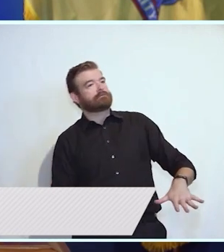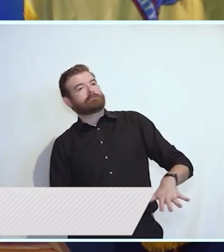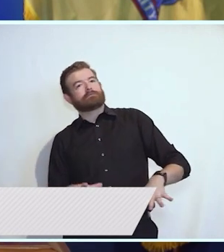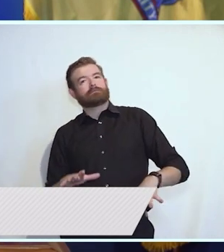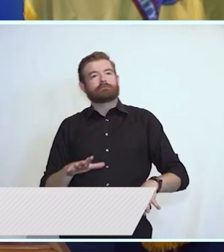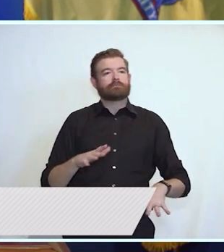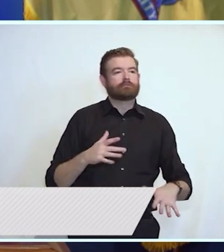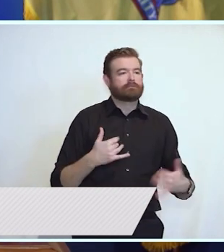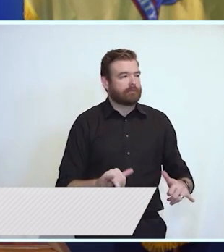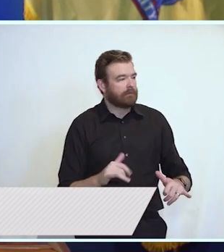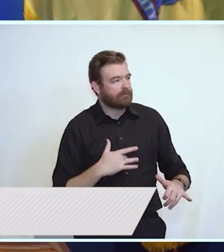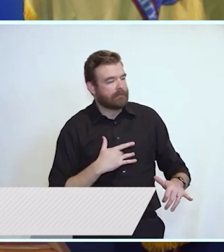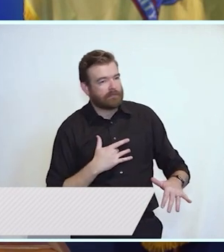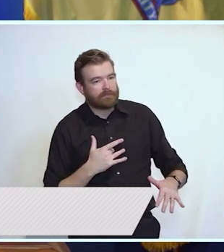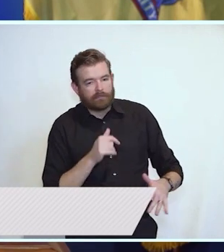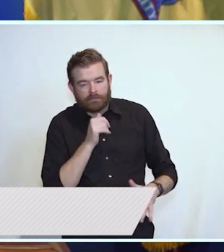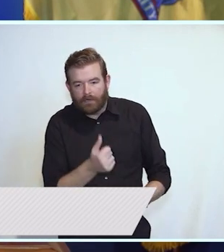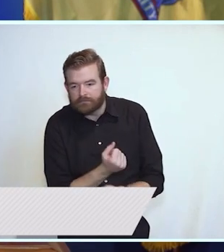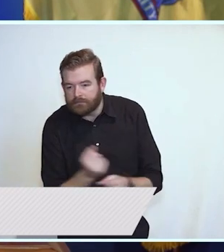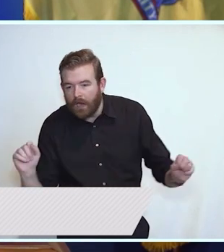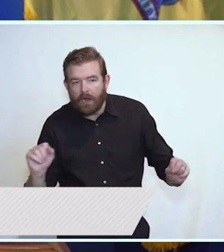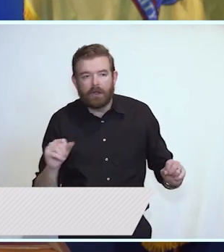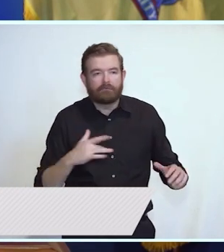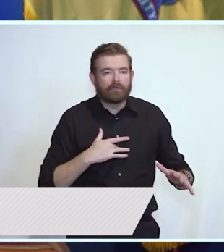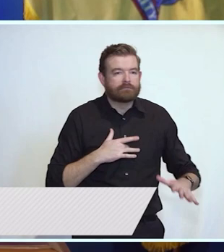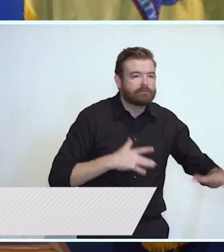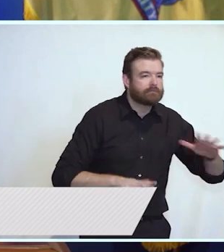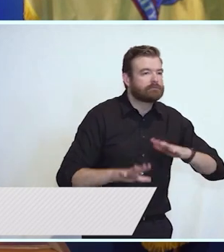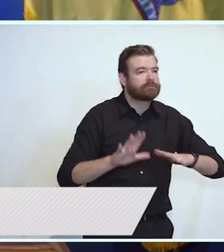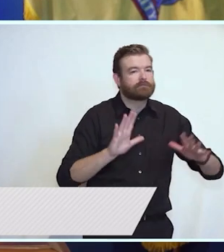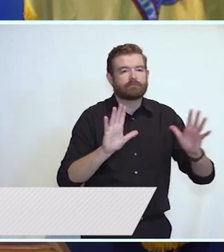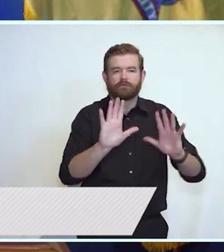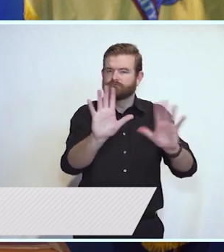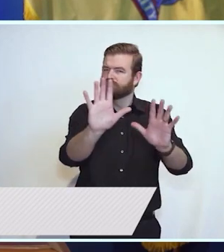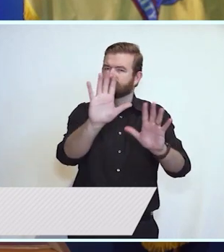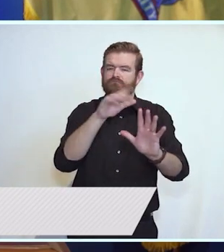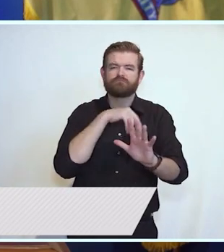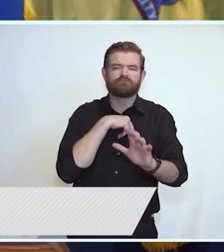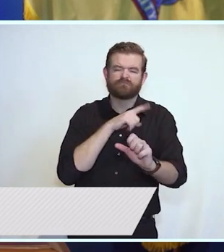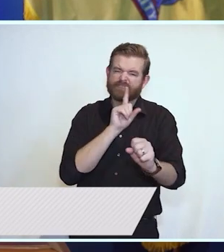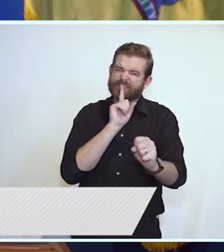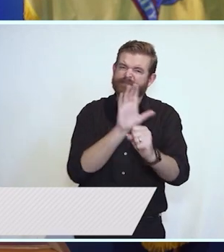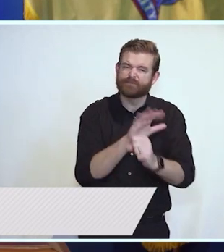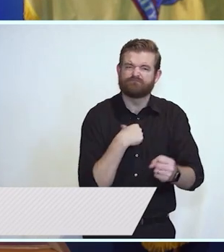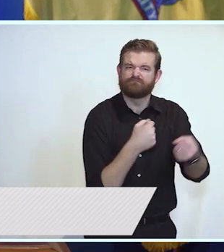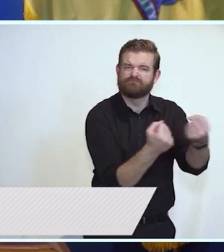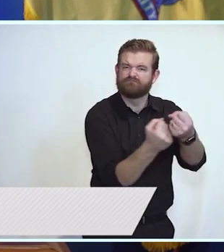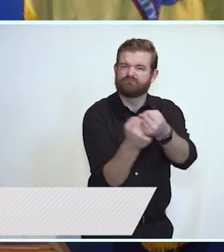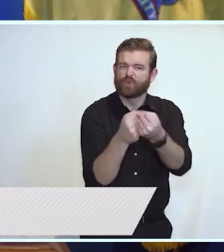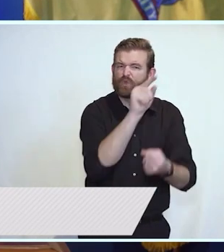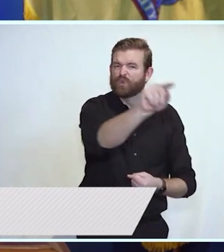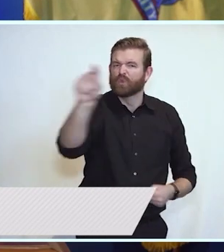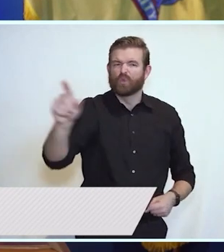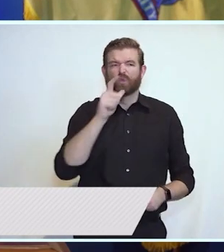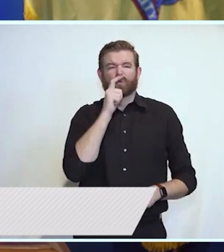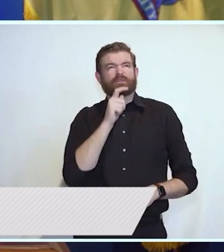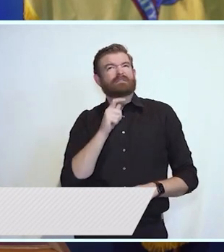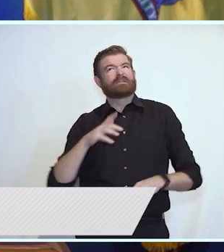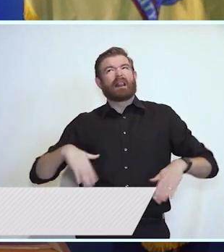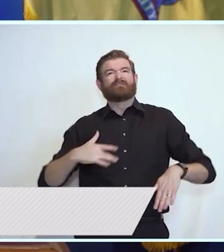your place is secure in this progress. And it is you to whom I recommit my efforts. Your place is set.